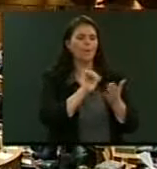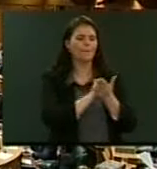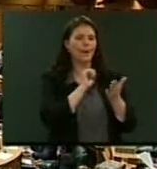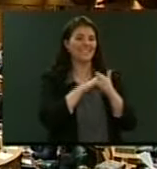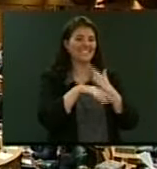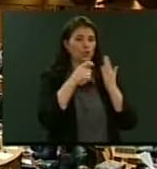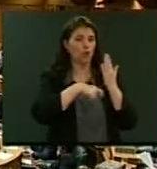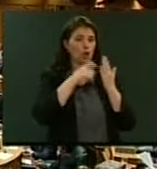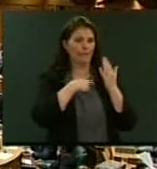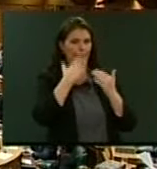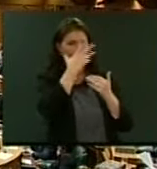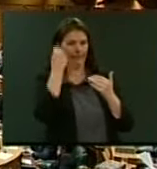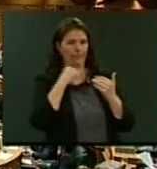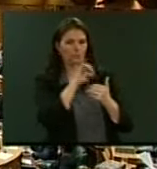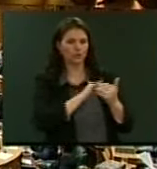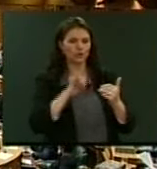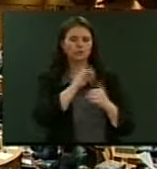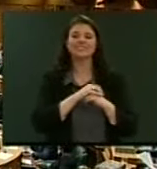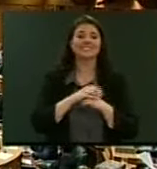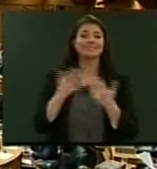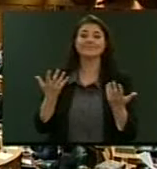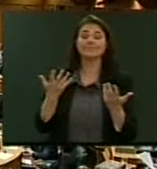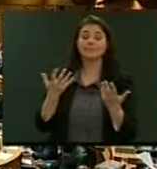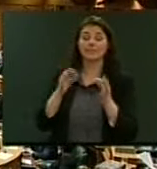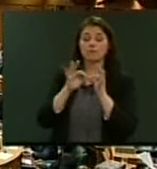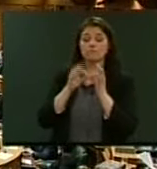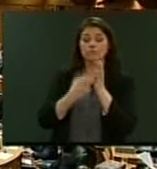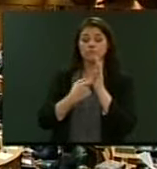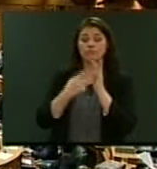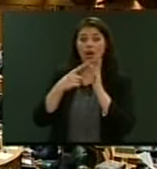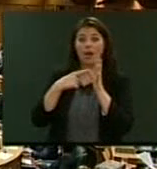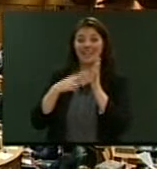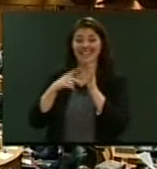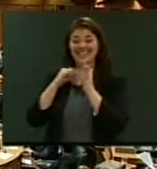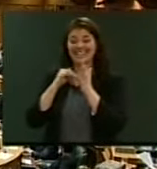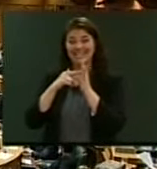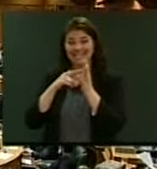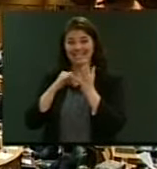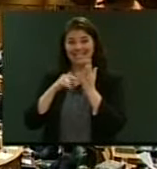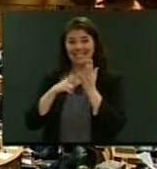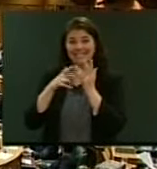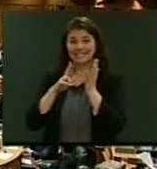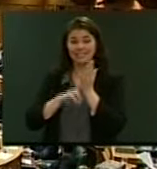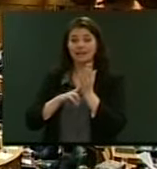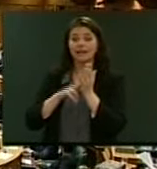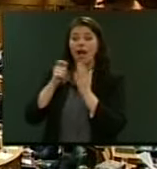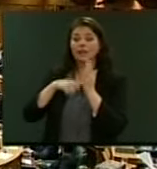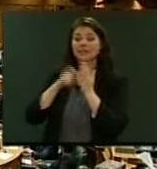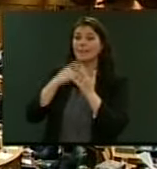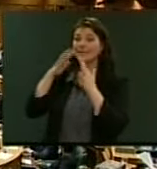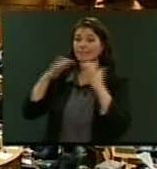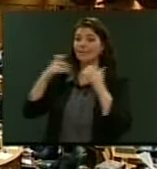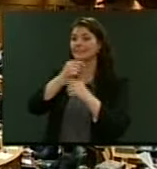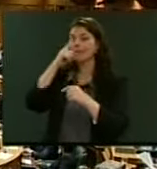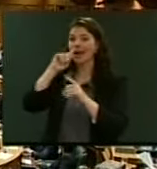in a journal, but I can't remember which one. Order, on the basis that it's a Brian Easton article, it's published in a journal, may not be freely available to members, I will put the